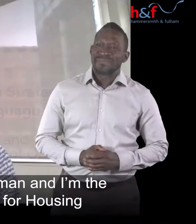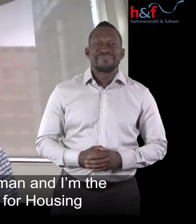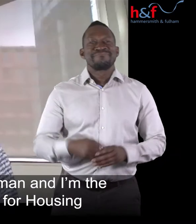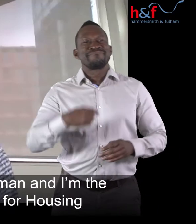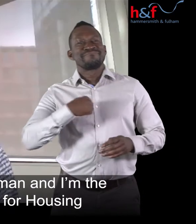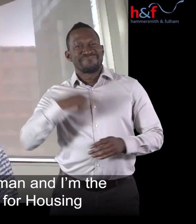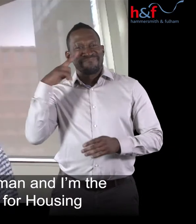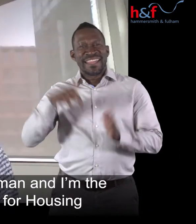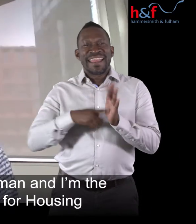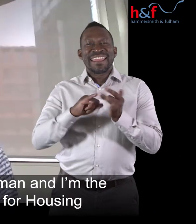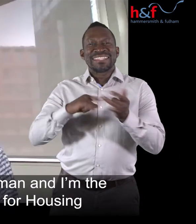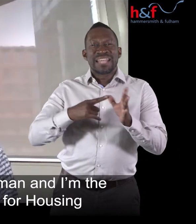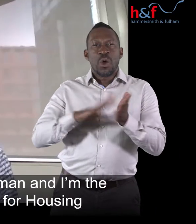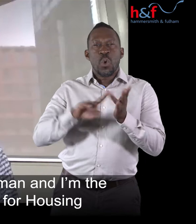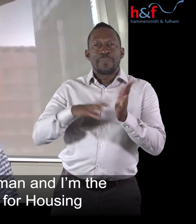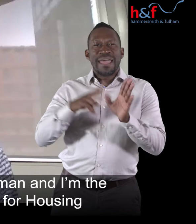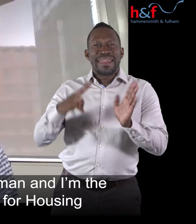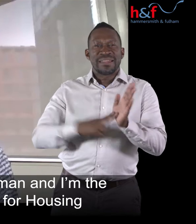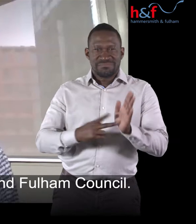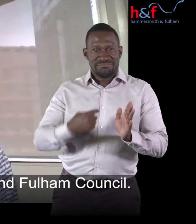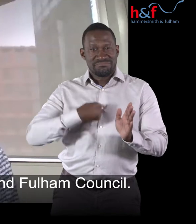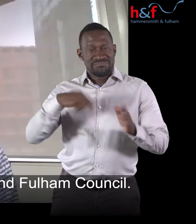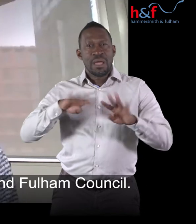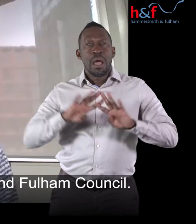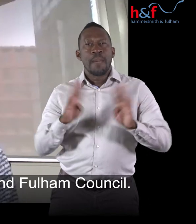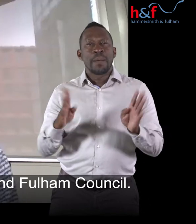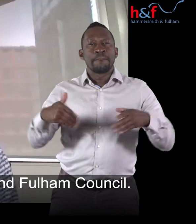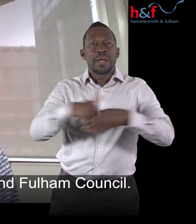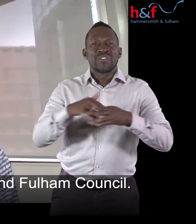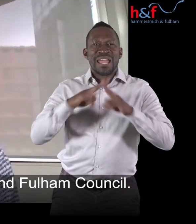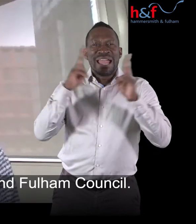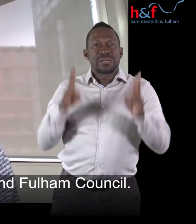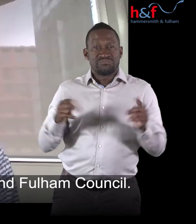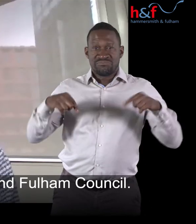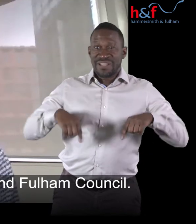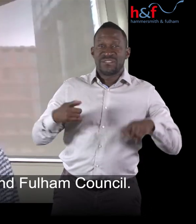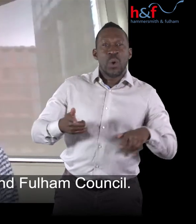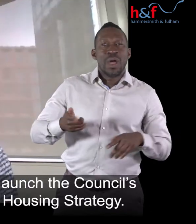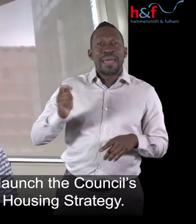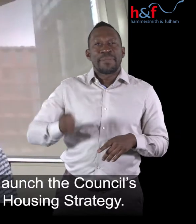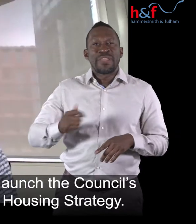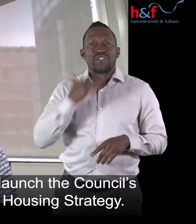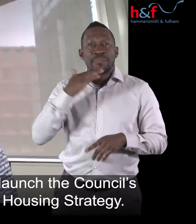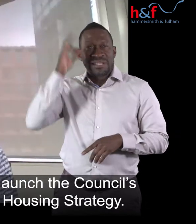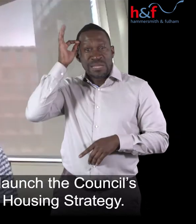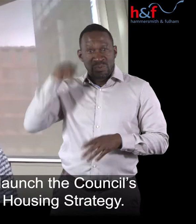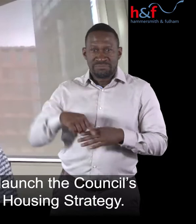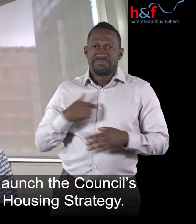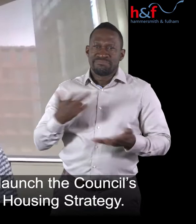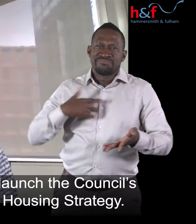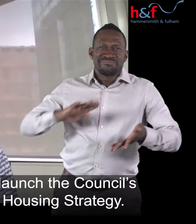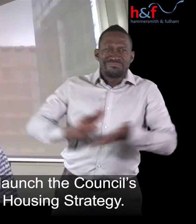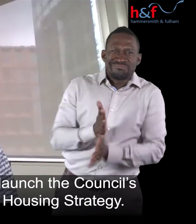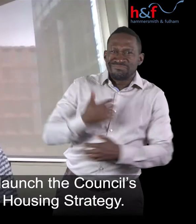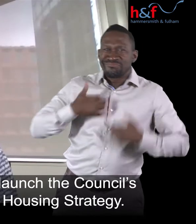My name is Lisa Homan, and I'm the Cabinet Member for Housing here at Hammersmith and Fulham Council. I'm excited to be able to